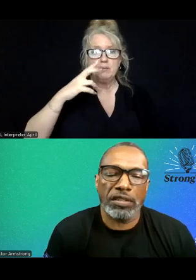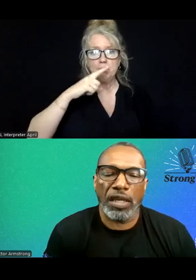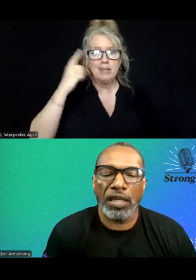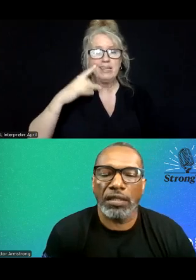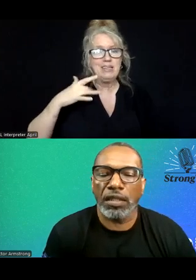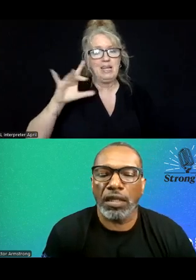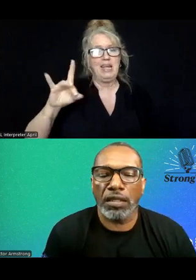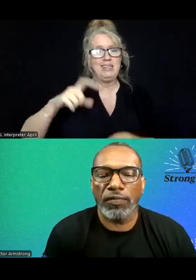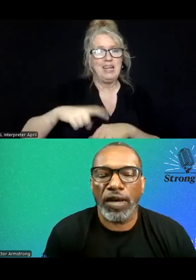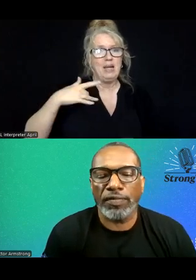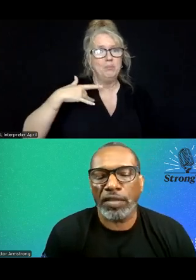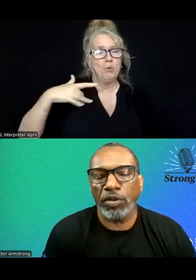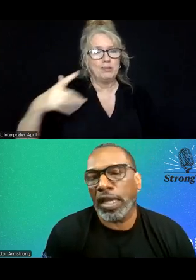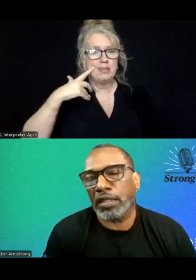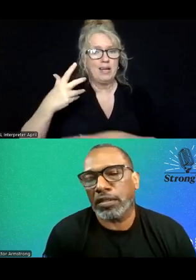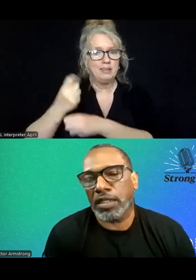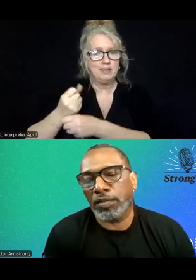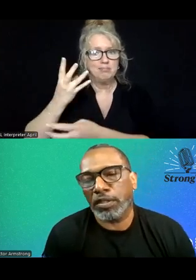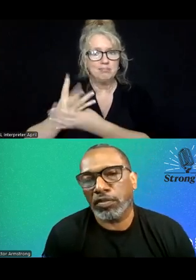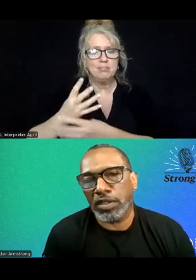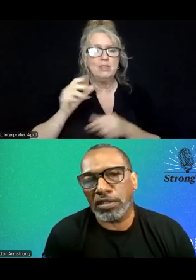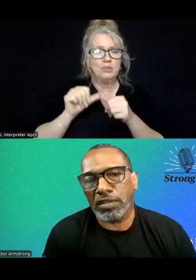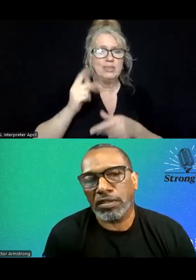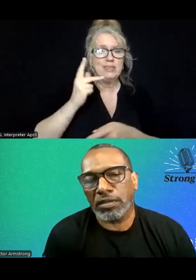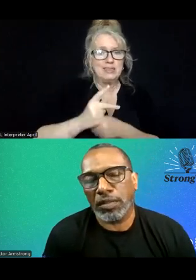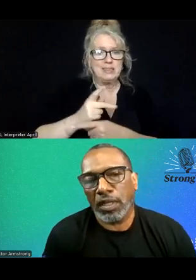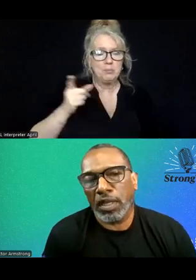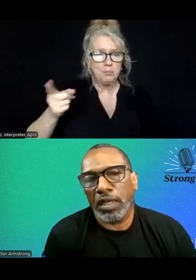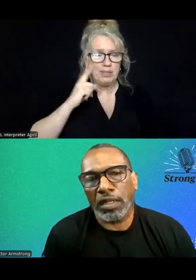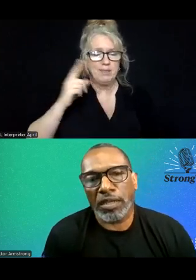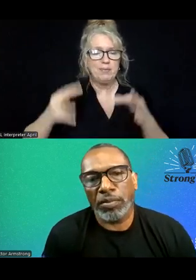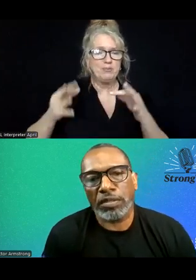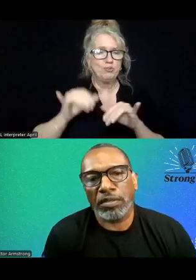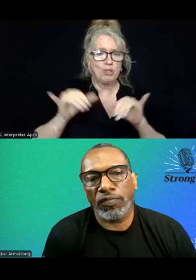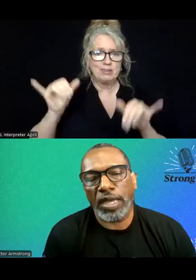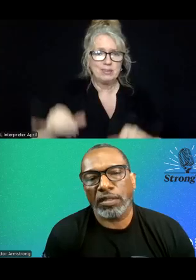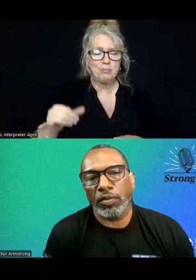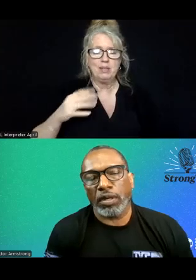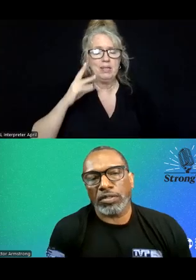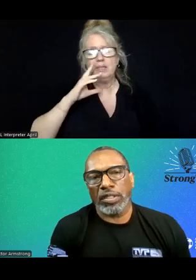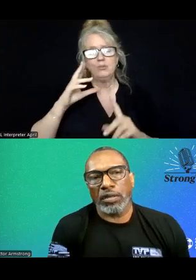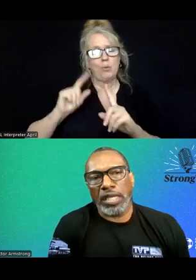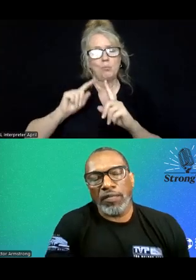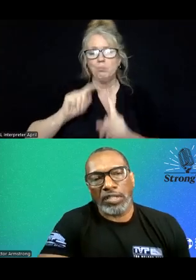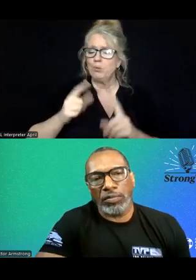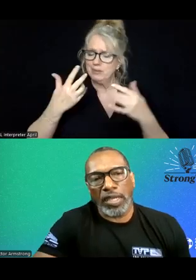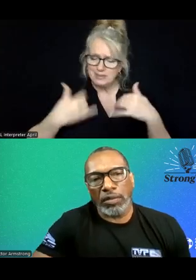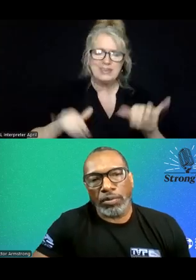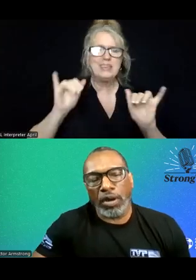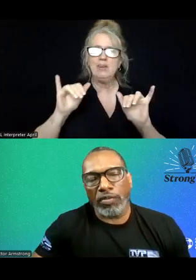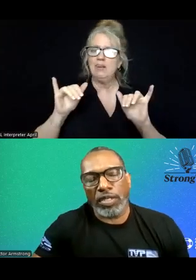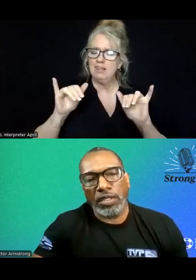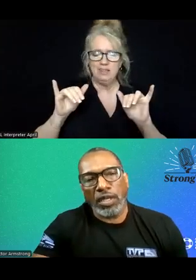more likely to be detained and five times more likely to end up in the juvenile justice system, it again points to the fact that we are still, even